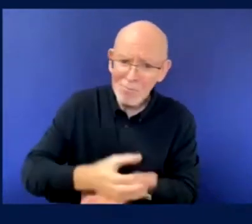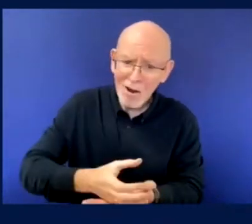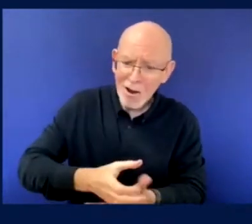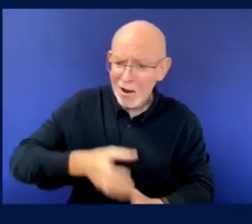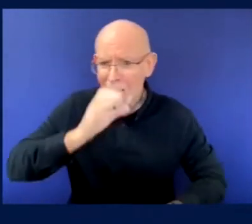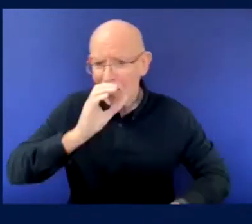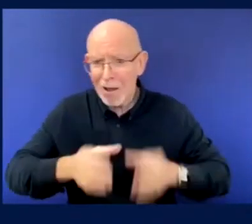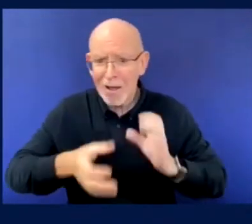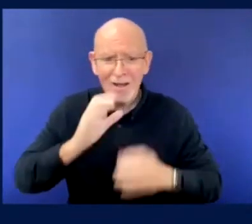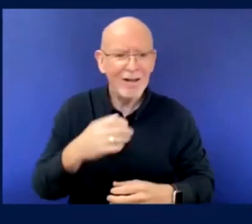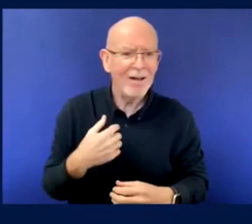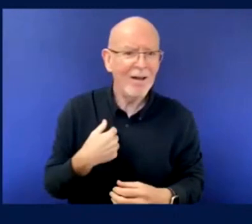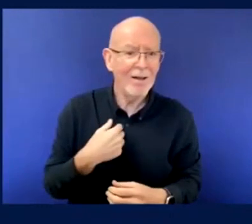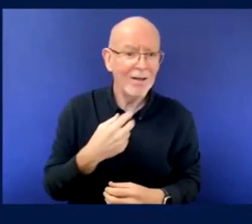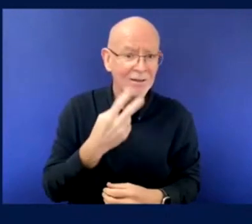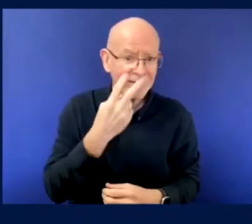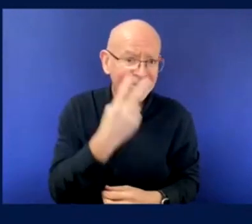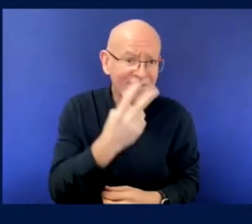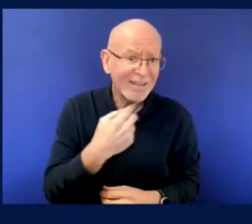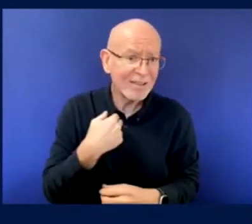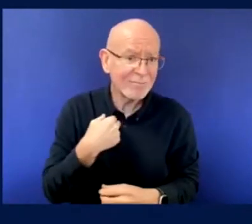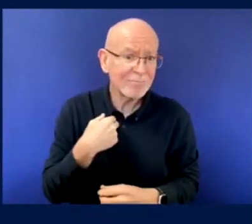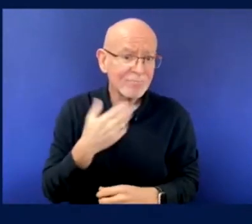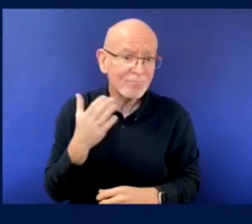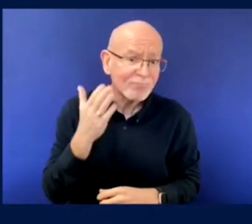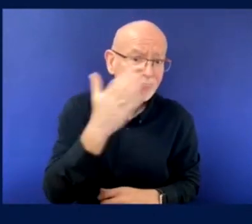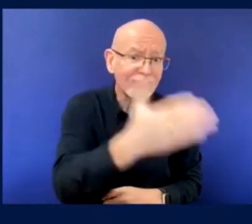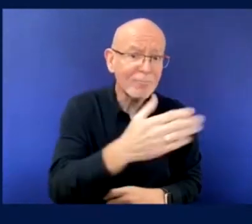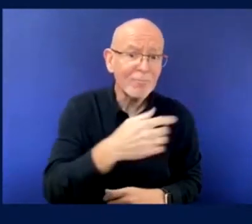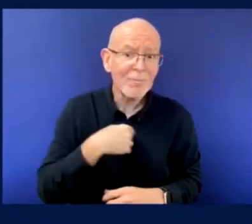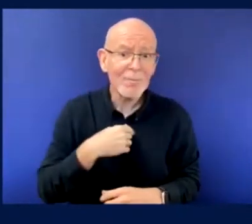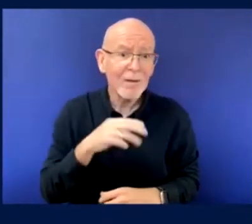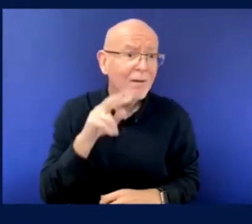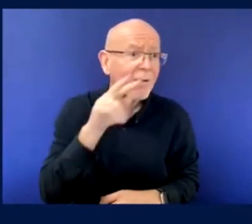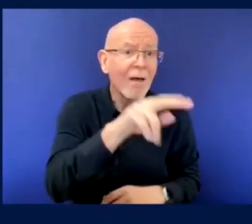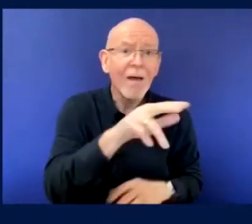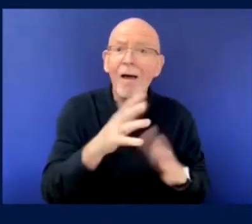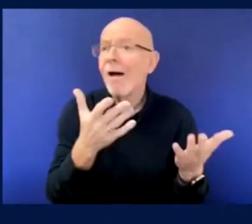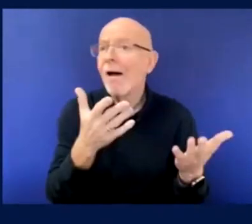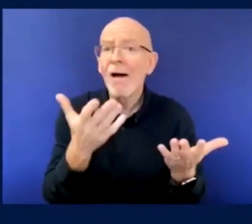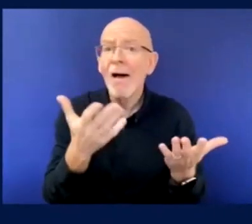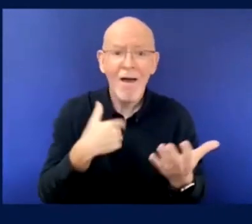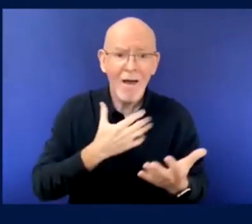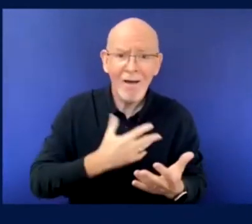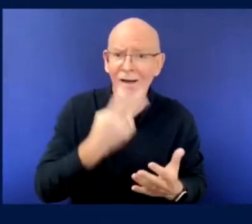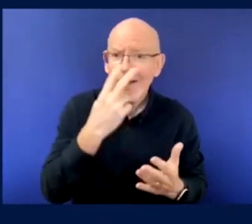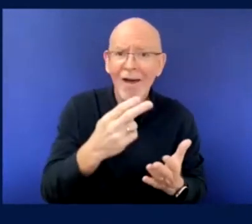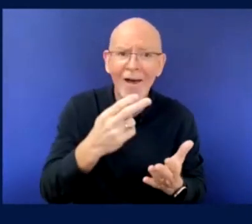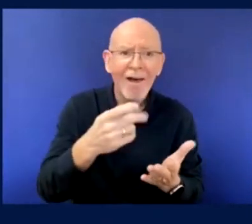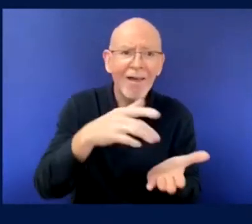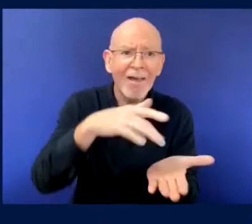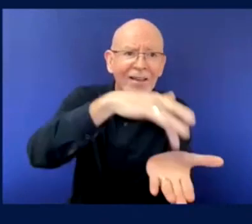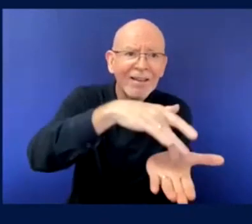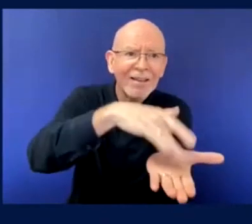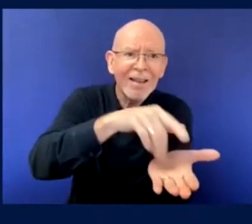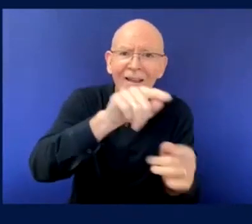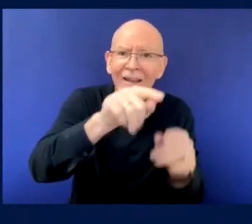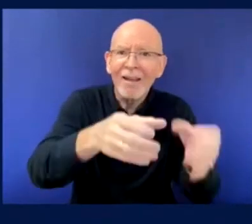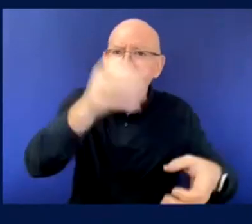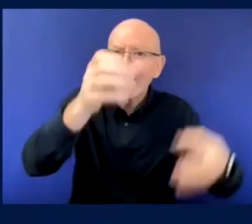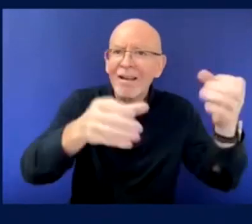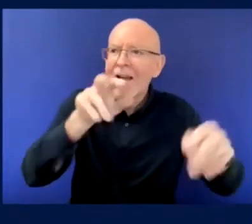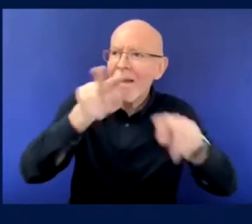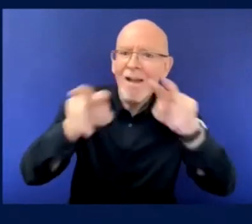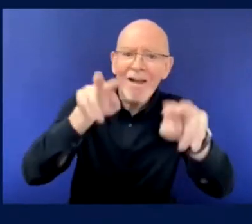Yeah, that's great. Thank you. And I particularly the beer bit, although I've not, I've stopped that going around now, but I agree with you. Um, you